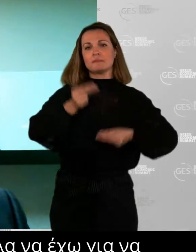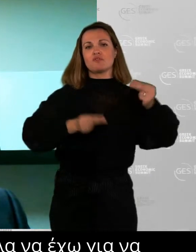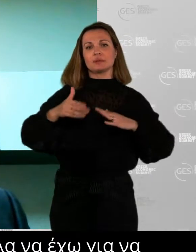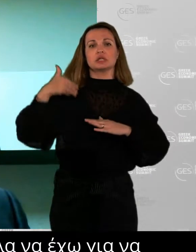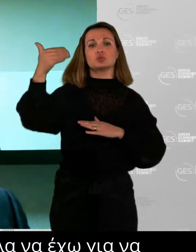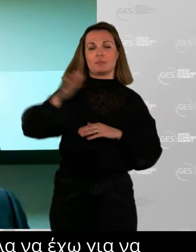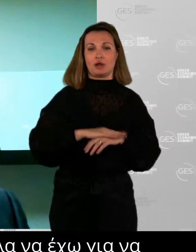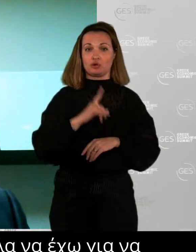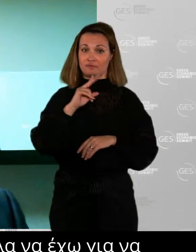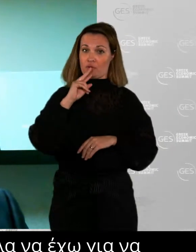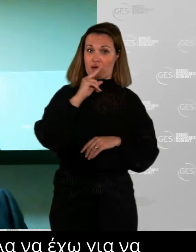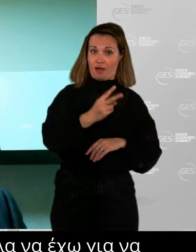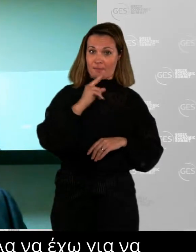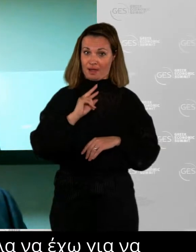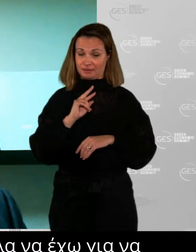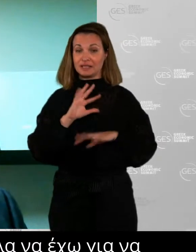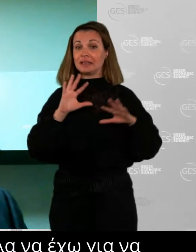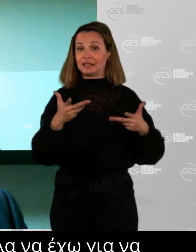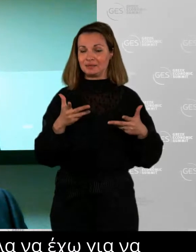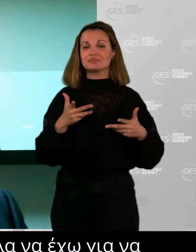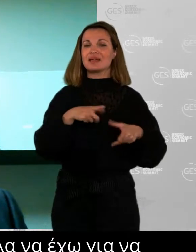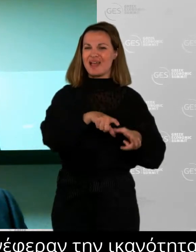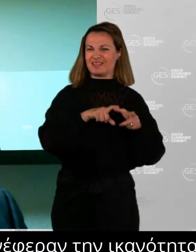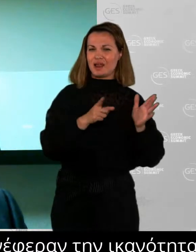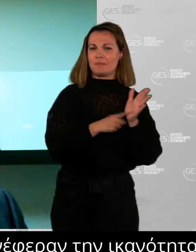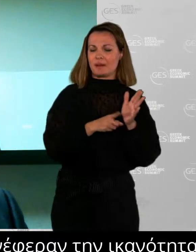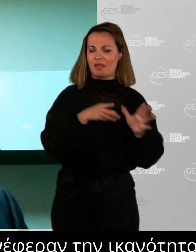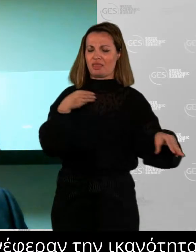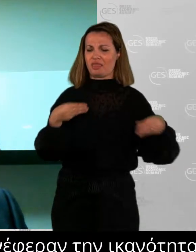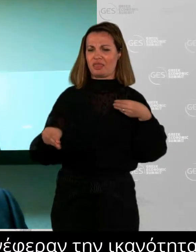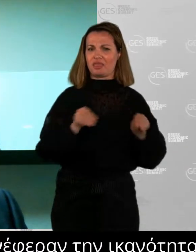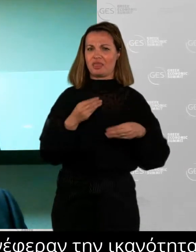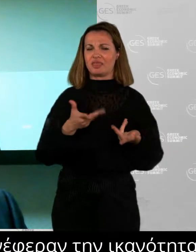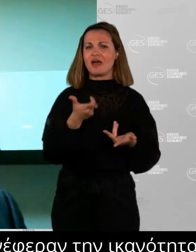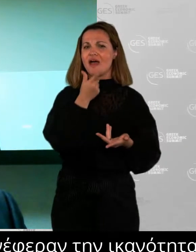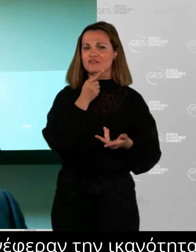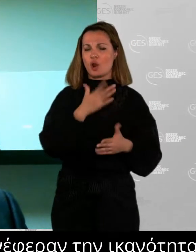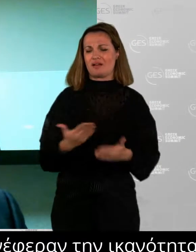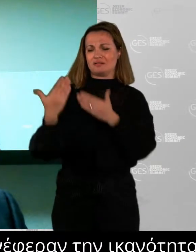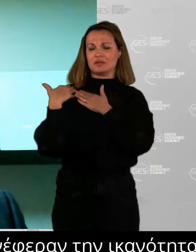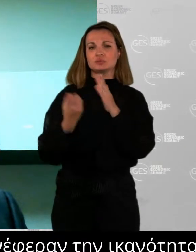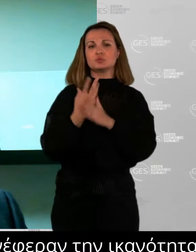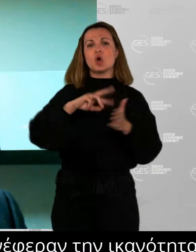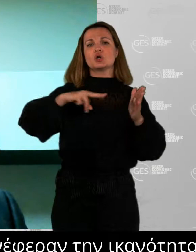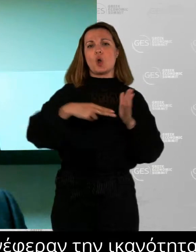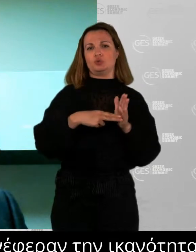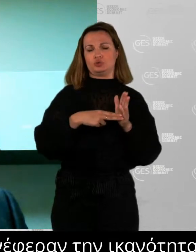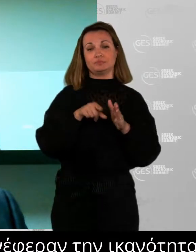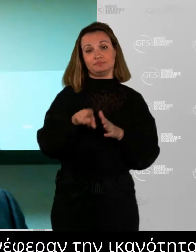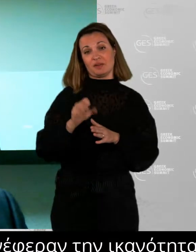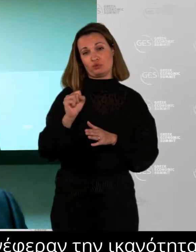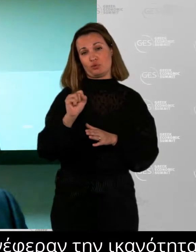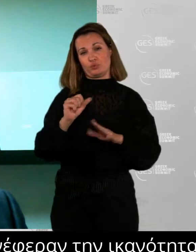and upskill and take on new roles. And so we think that's going to become paramount. And we're seeing that more and more now